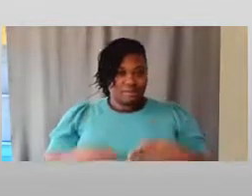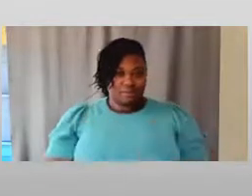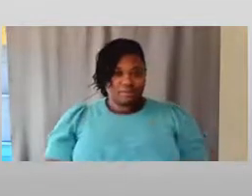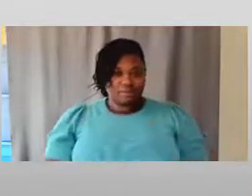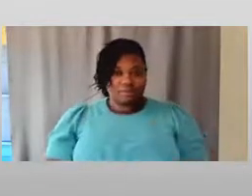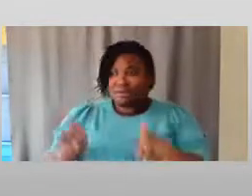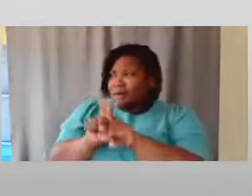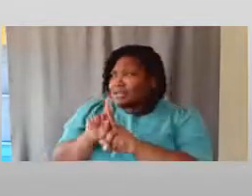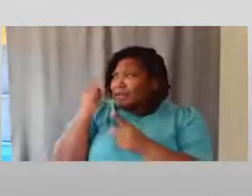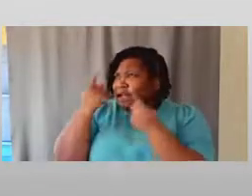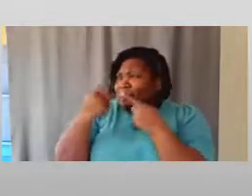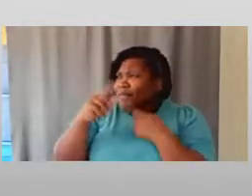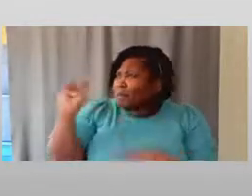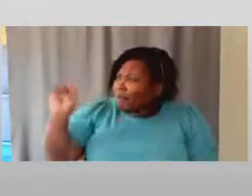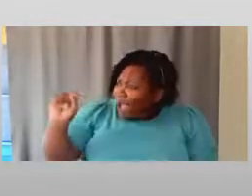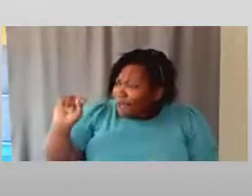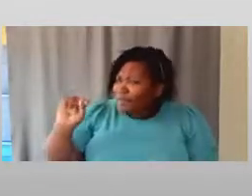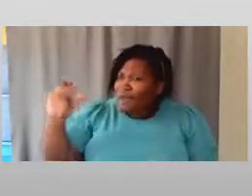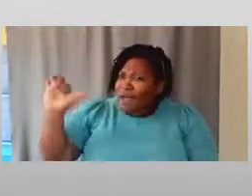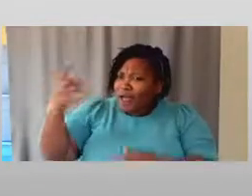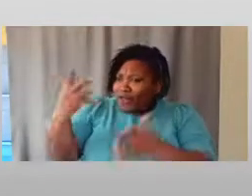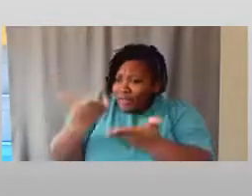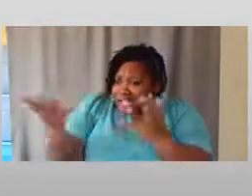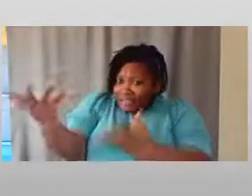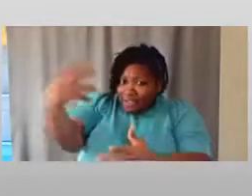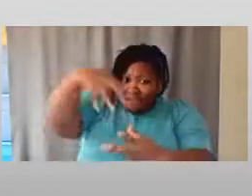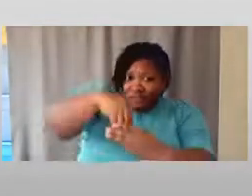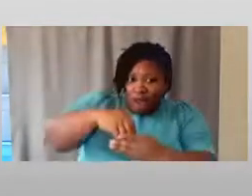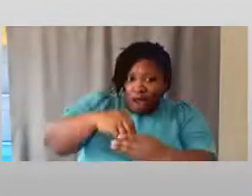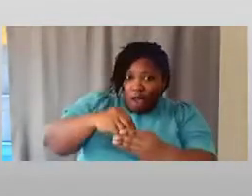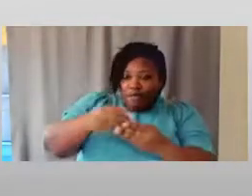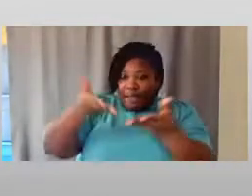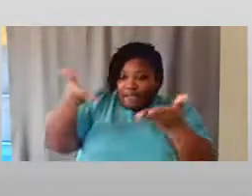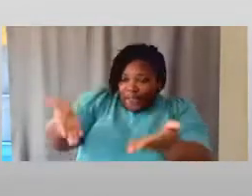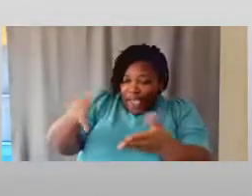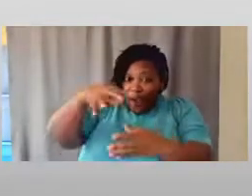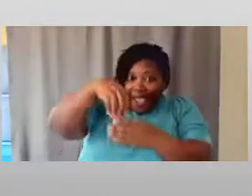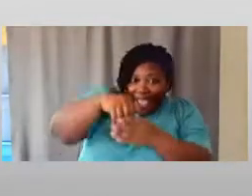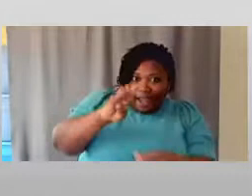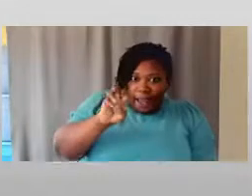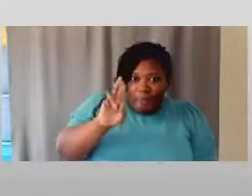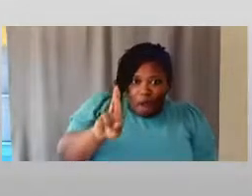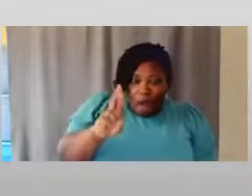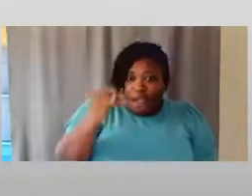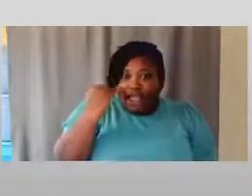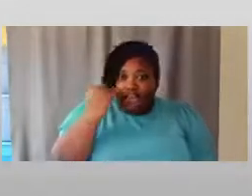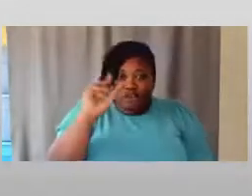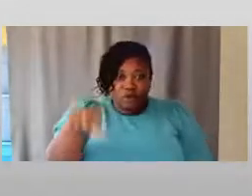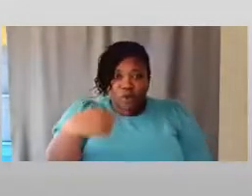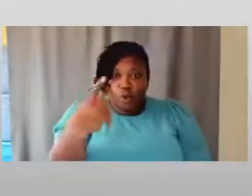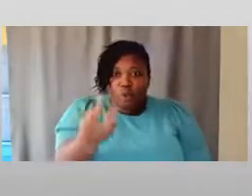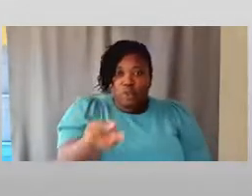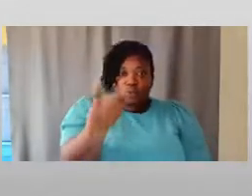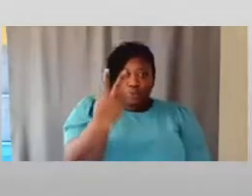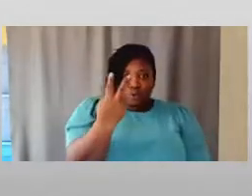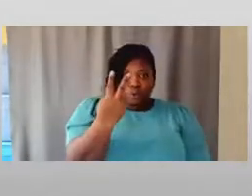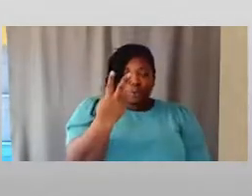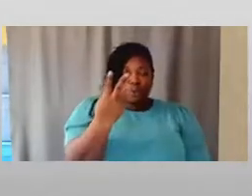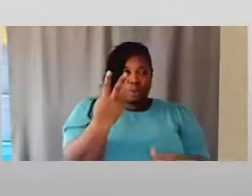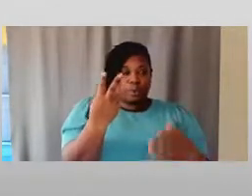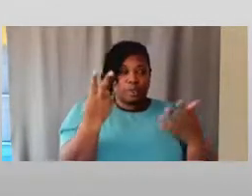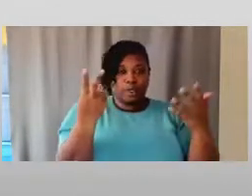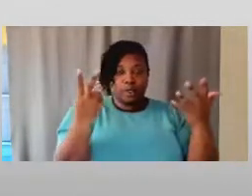bathrooms. Think about all the other aspects that go into being at a bar. Like, if there's only two single-gender